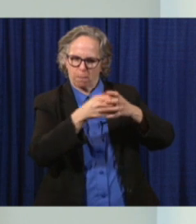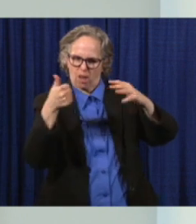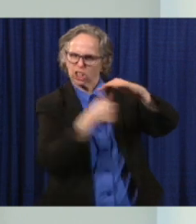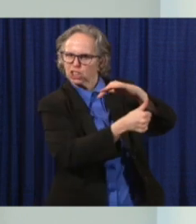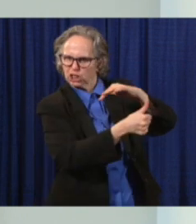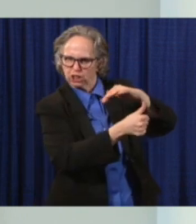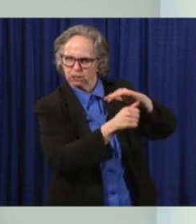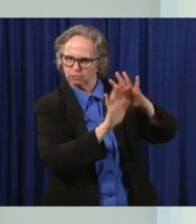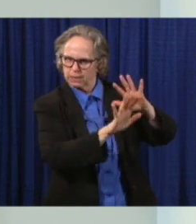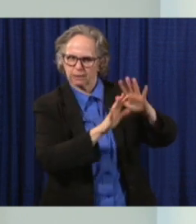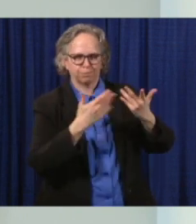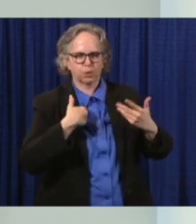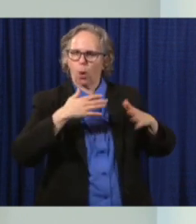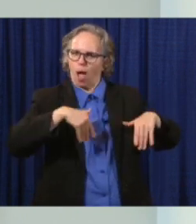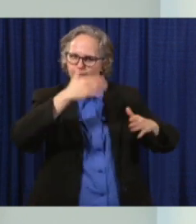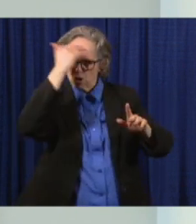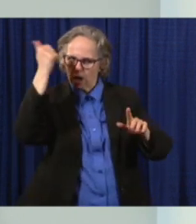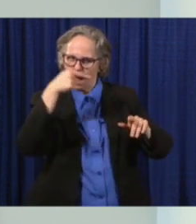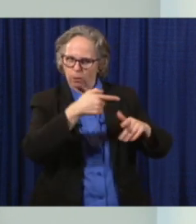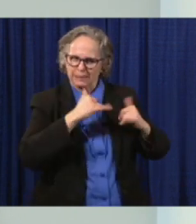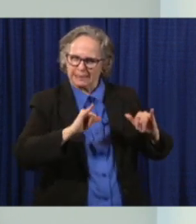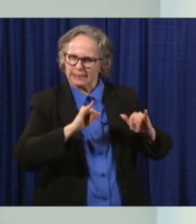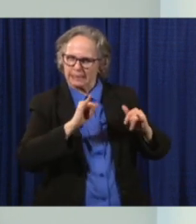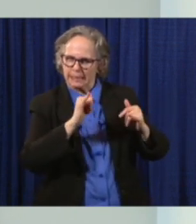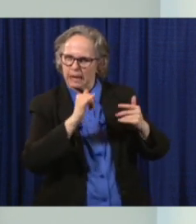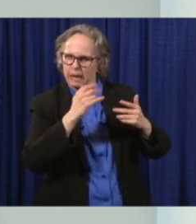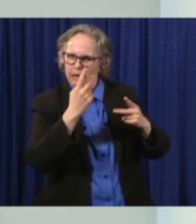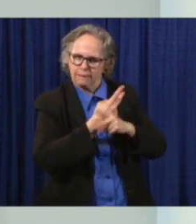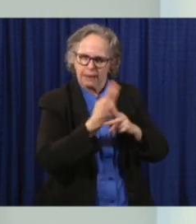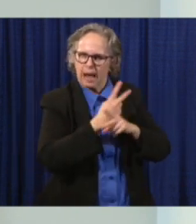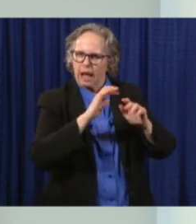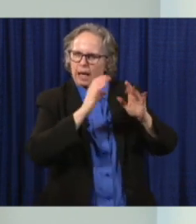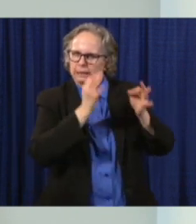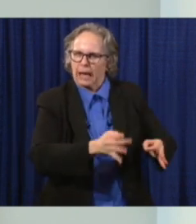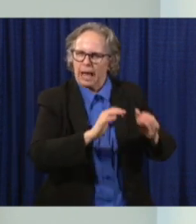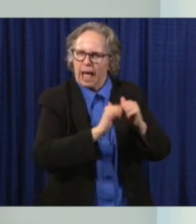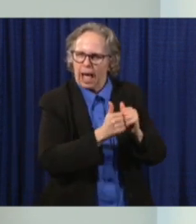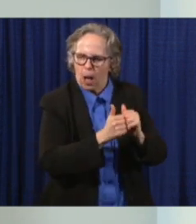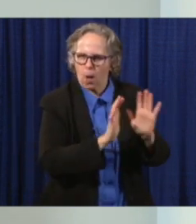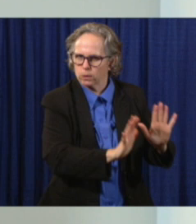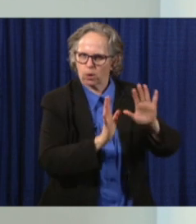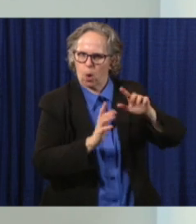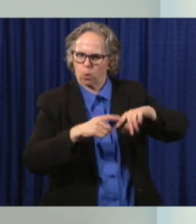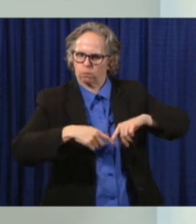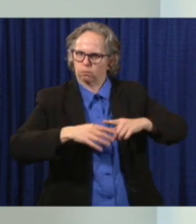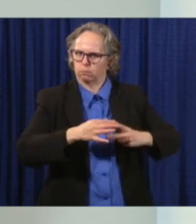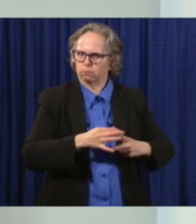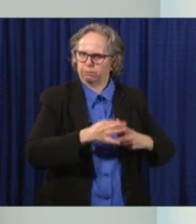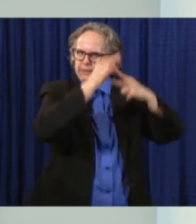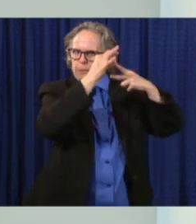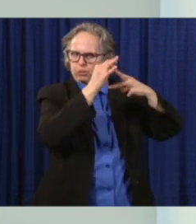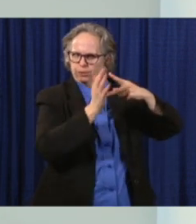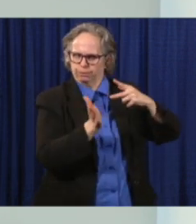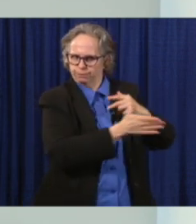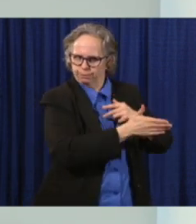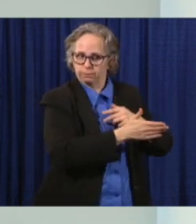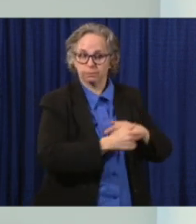this list for opening. We remind in these situations that individuals should continue to protect themselves,